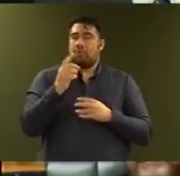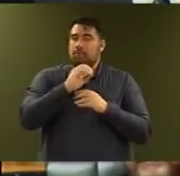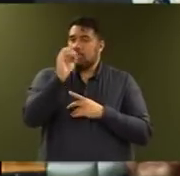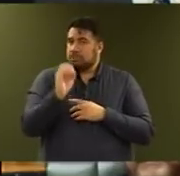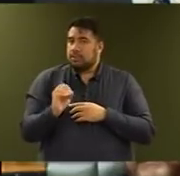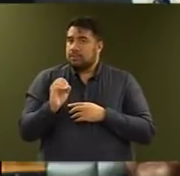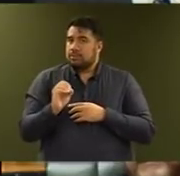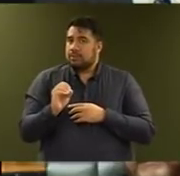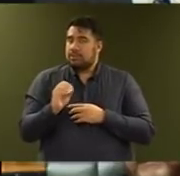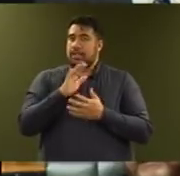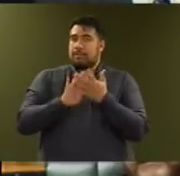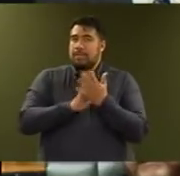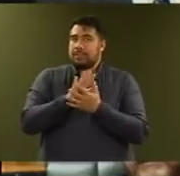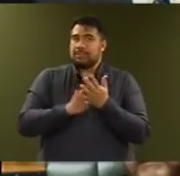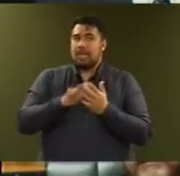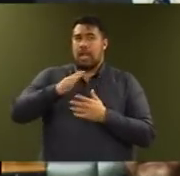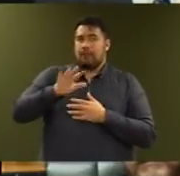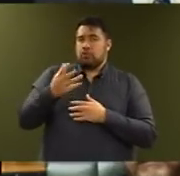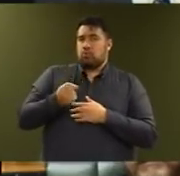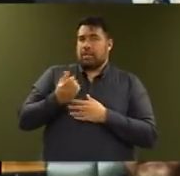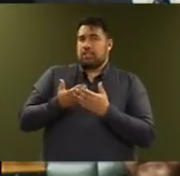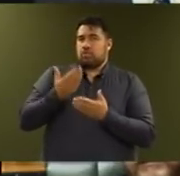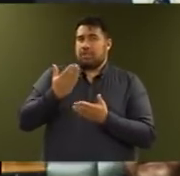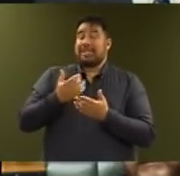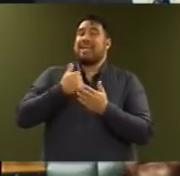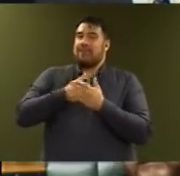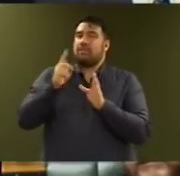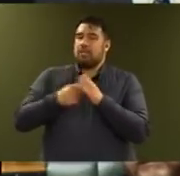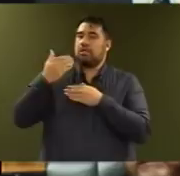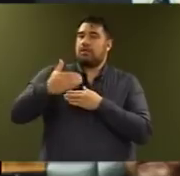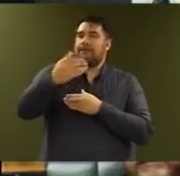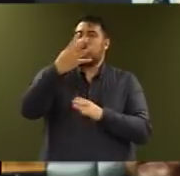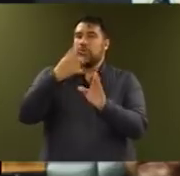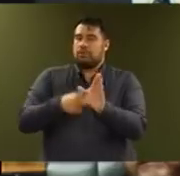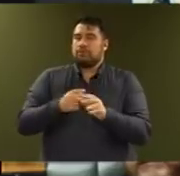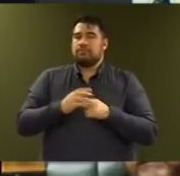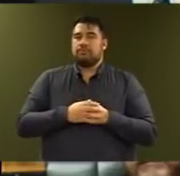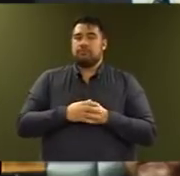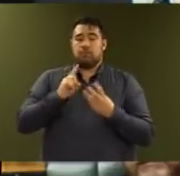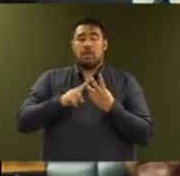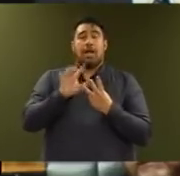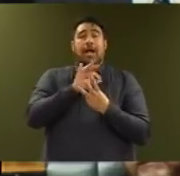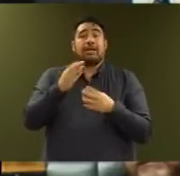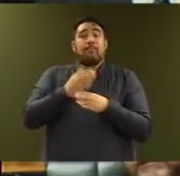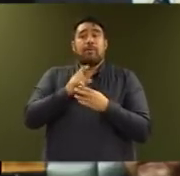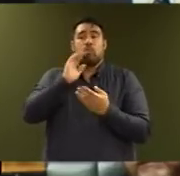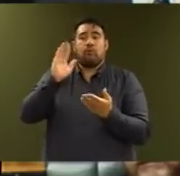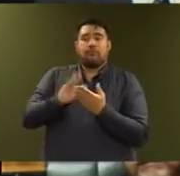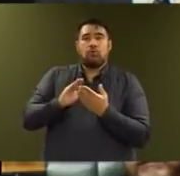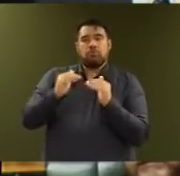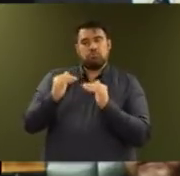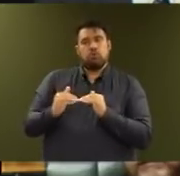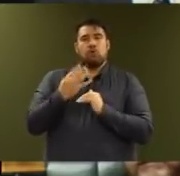with real terms average wage increases in each year. Unemployment is expected to fall to 4.1 per cent in late